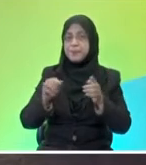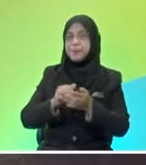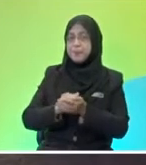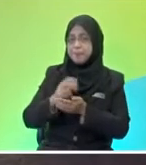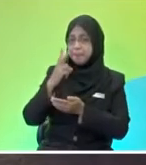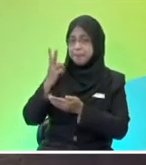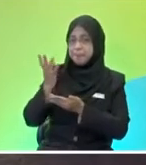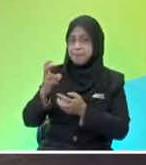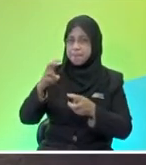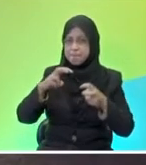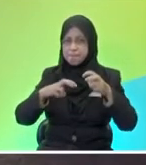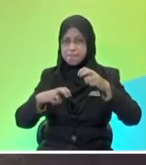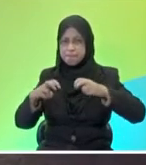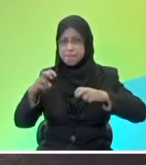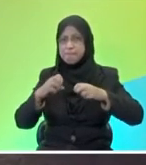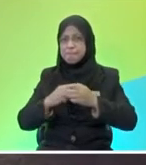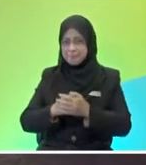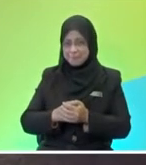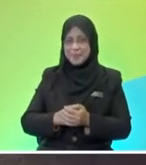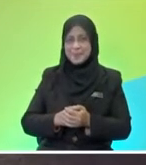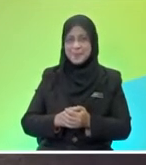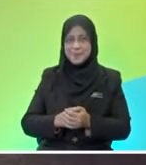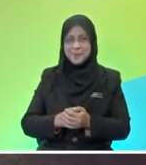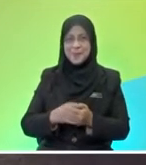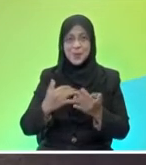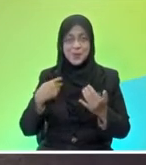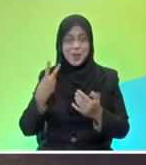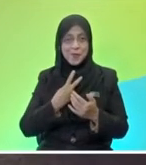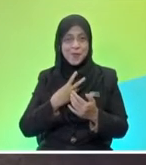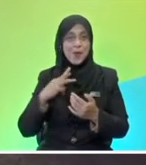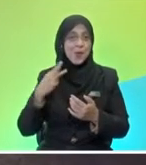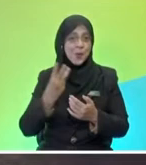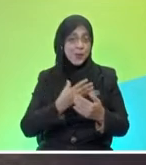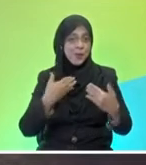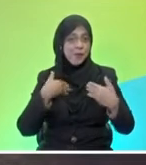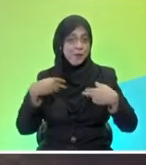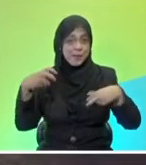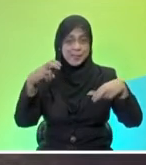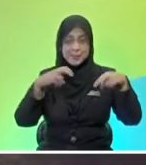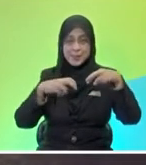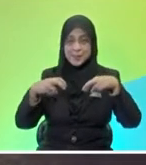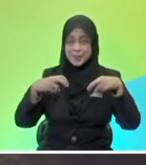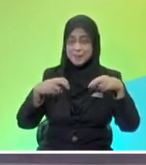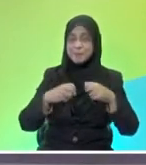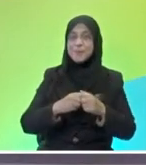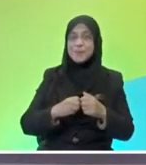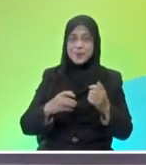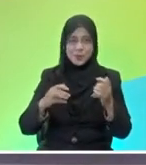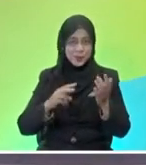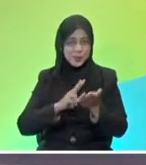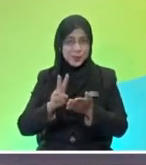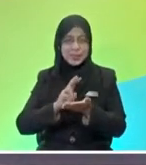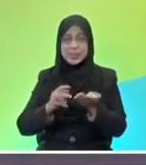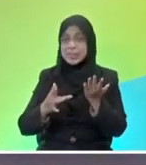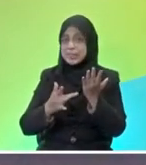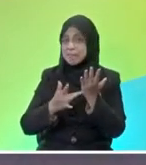investigation. Ah, a little experiment that we're going to have. Yes. love this. So, by using the technology, now we can